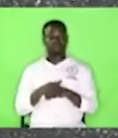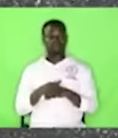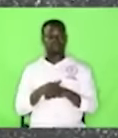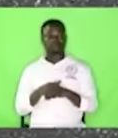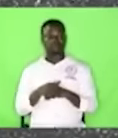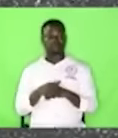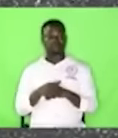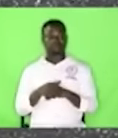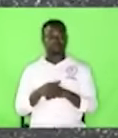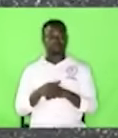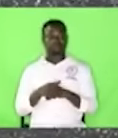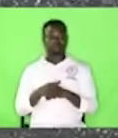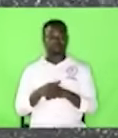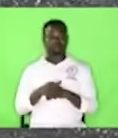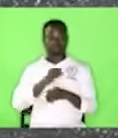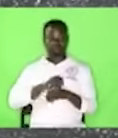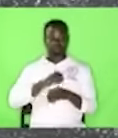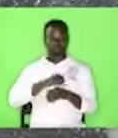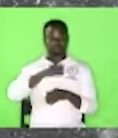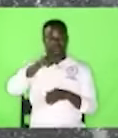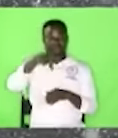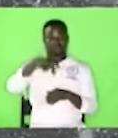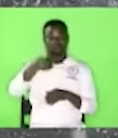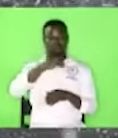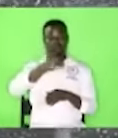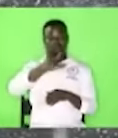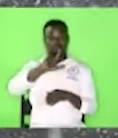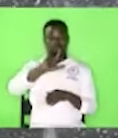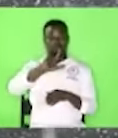Philippians 2 I should say verse 5.